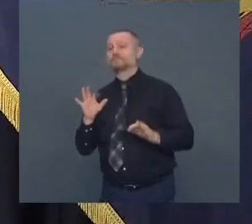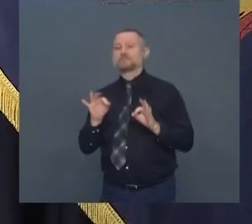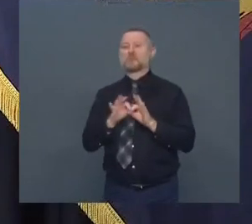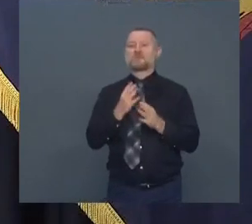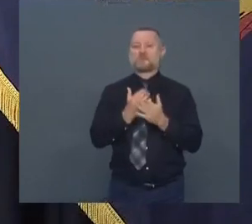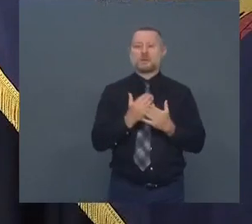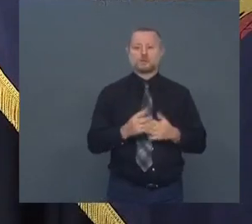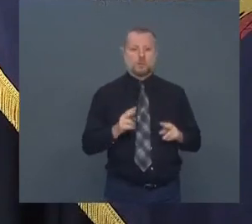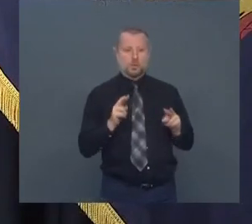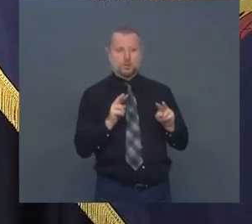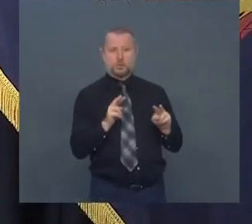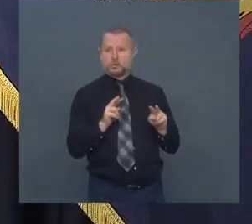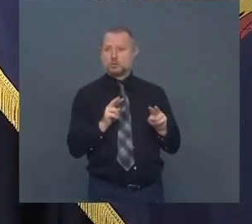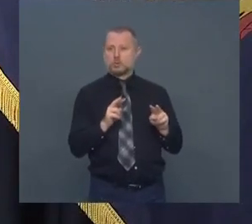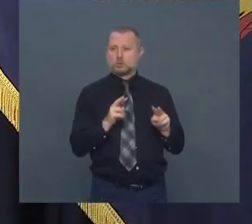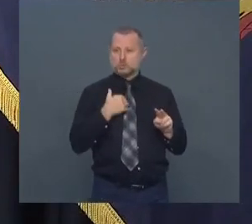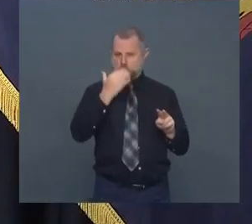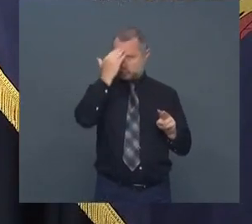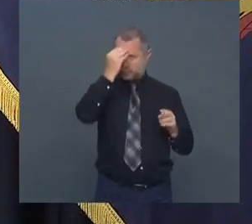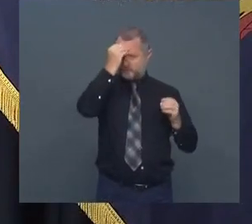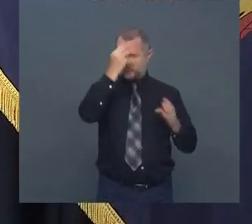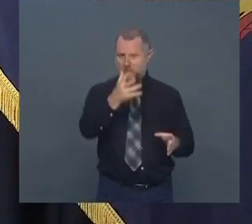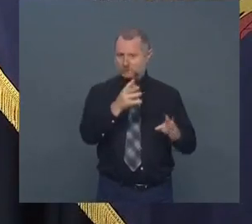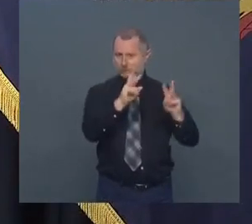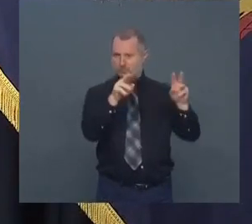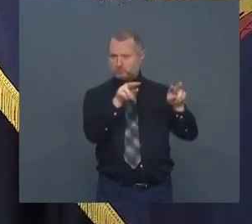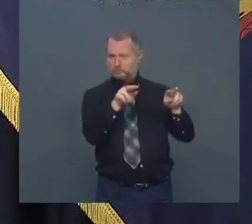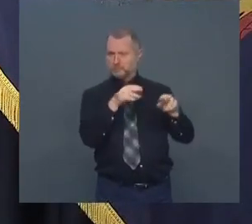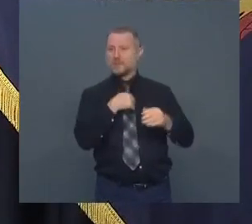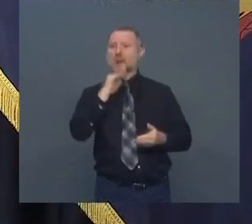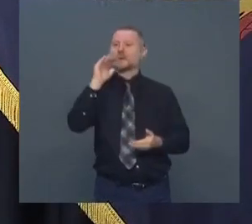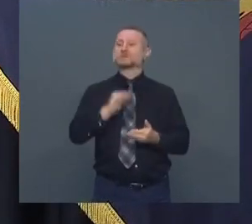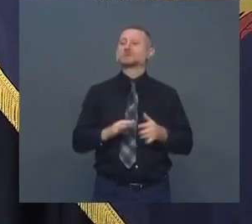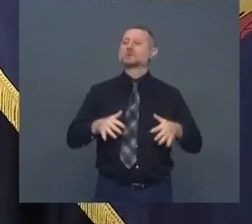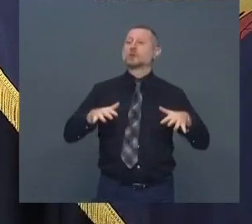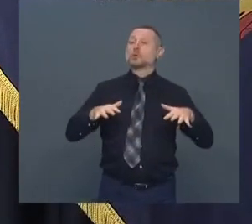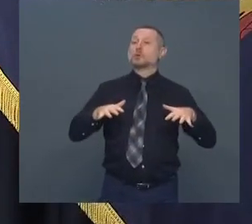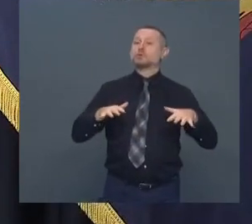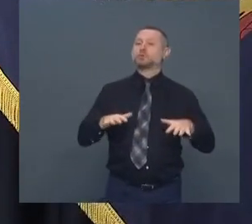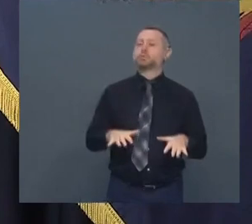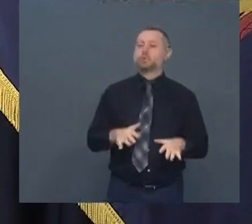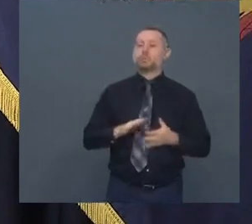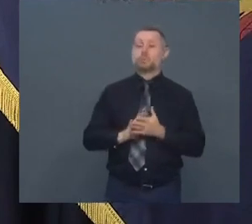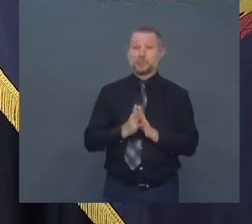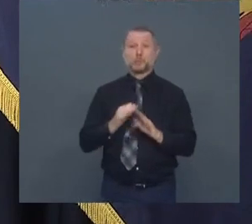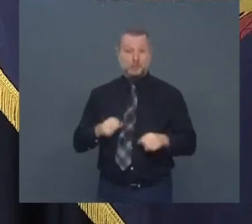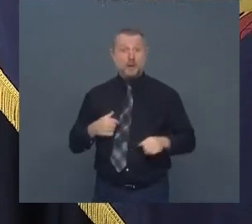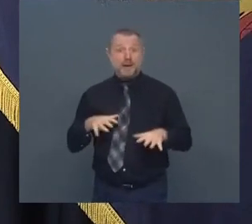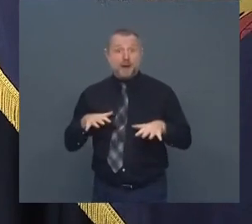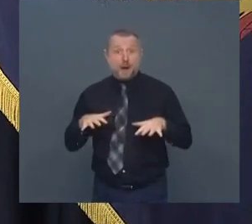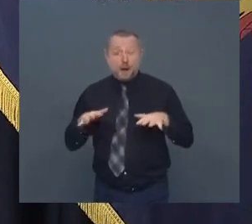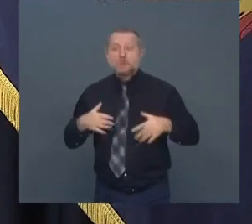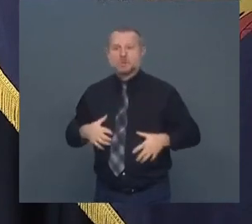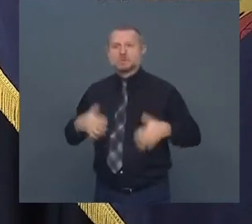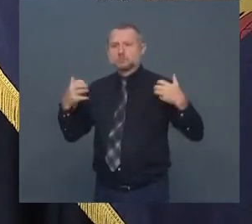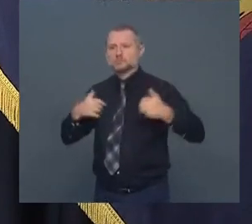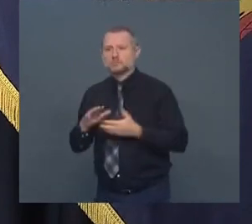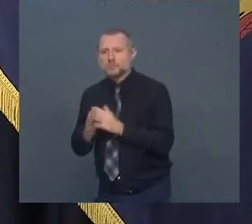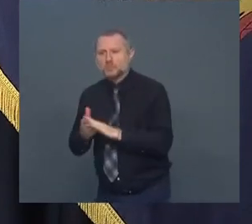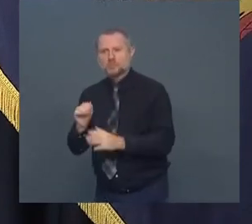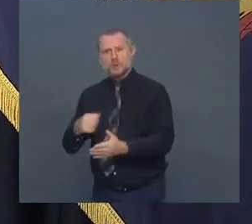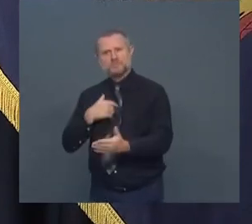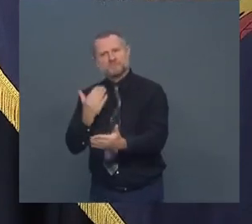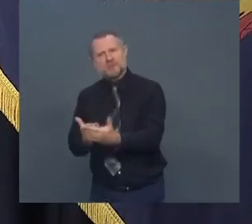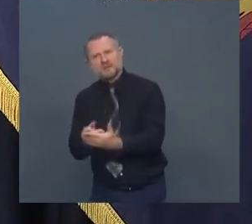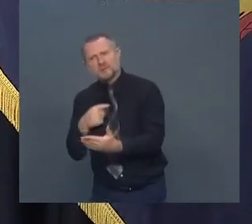the facts may take the anxiety and turn it to outrage right but give me the